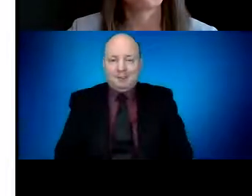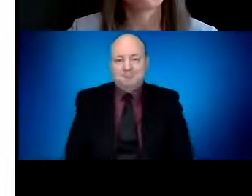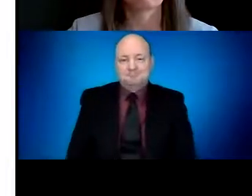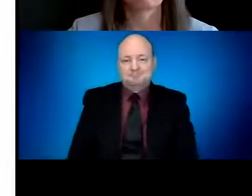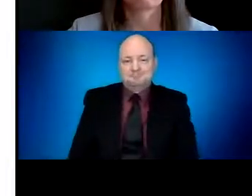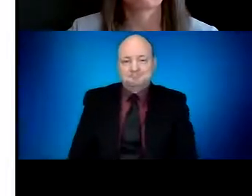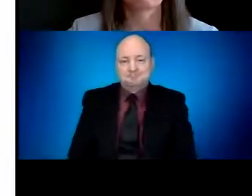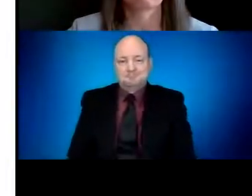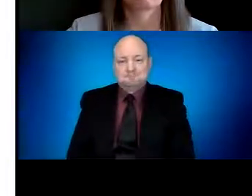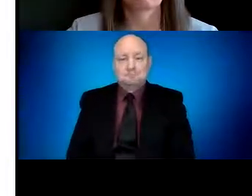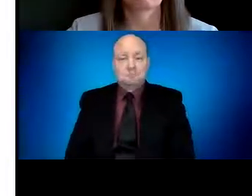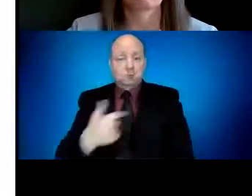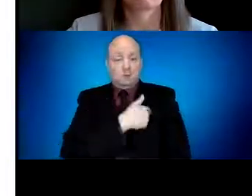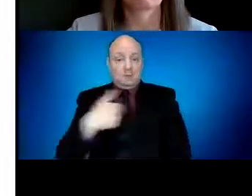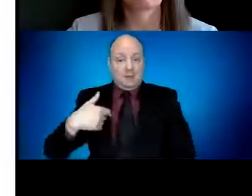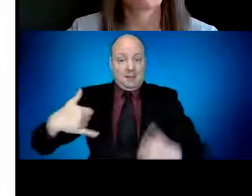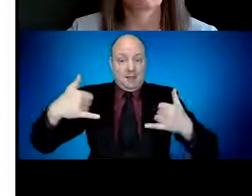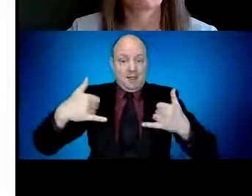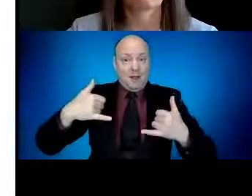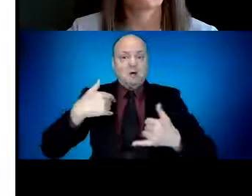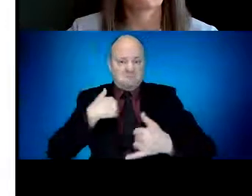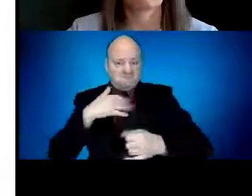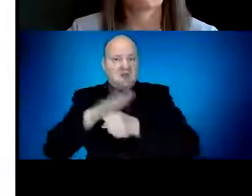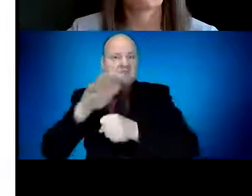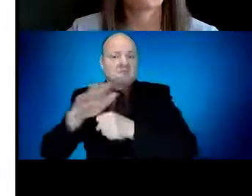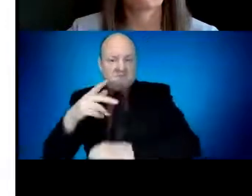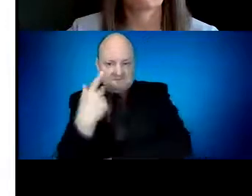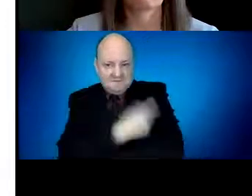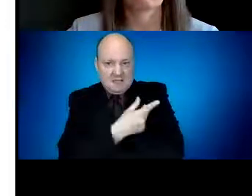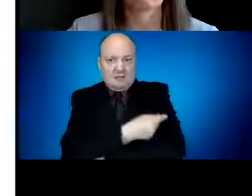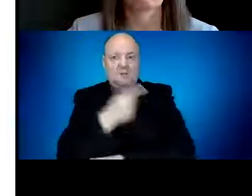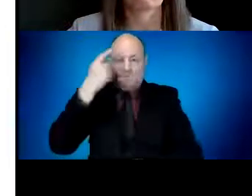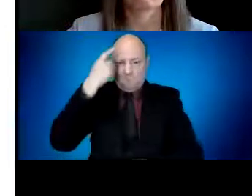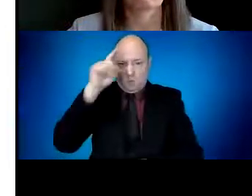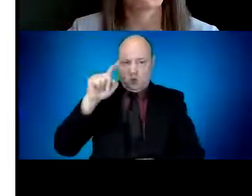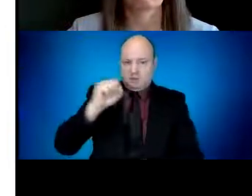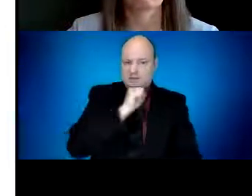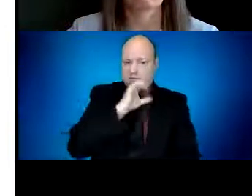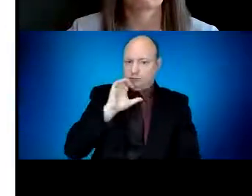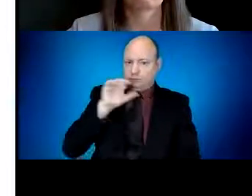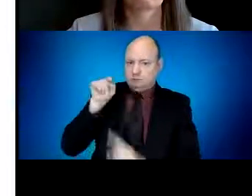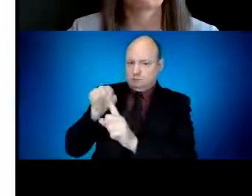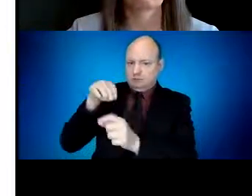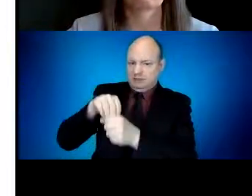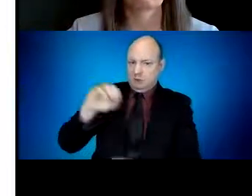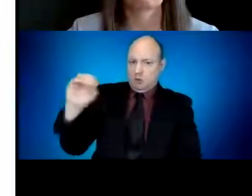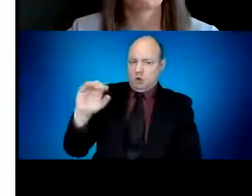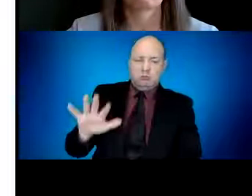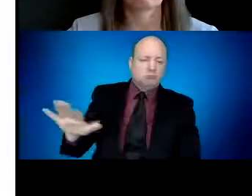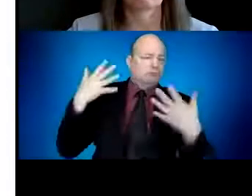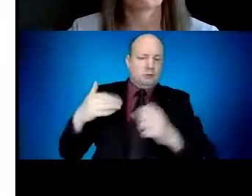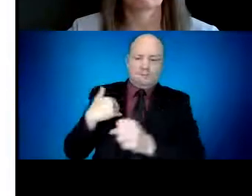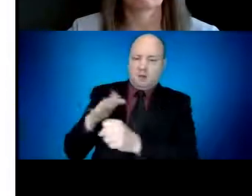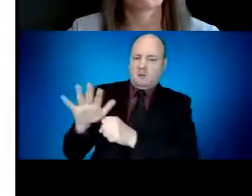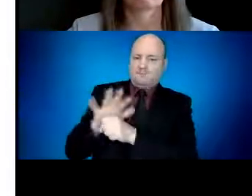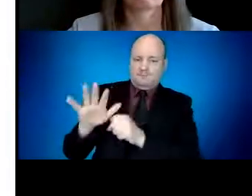doses to vaccinate every senior. As of yesterday, Oregon vaccination sites have received approximately 1.6 million vaccines, more vaccines